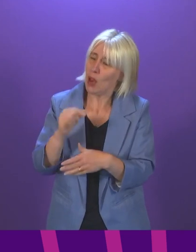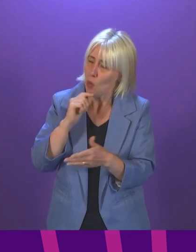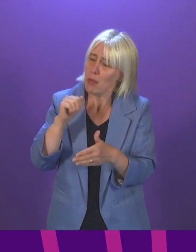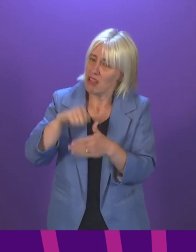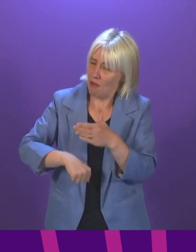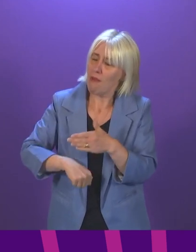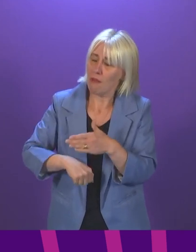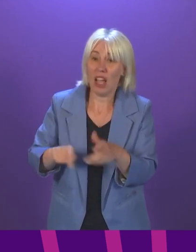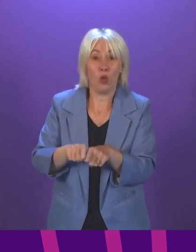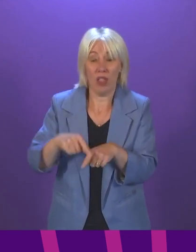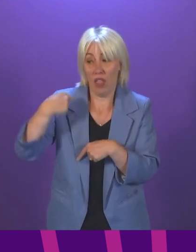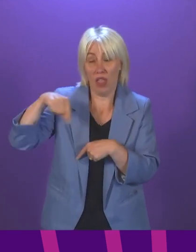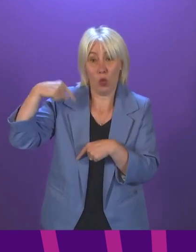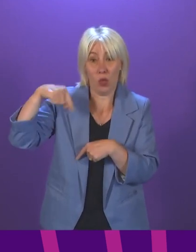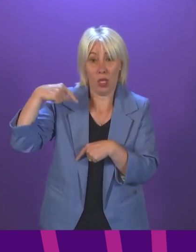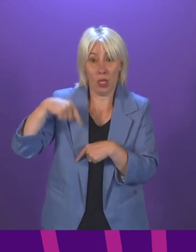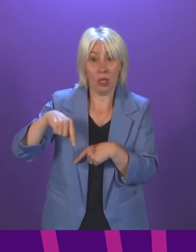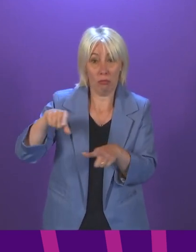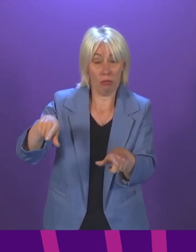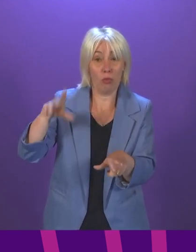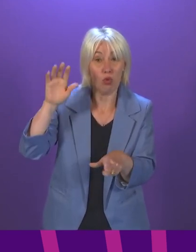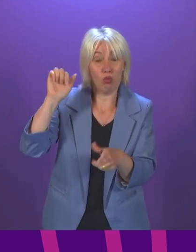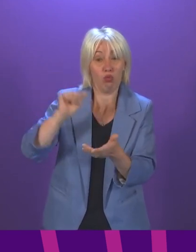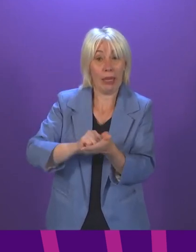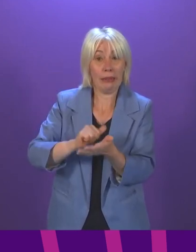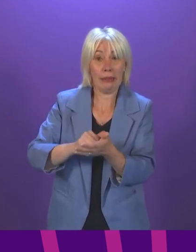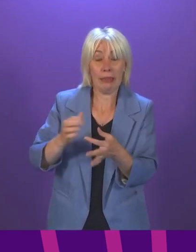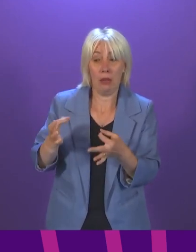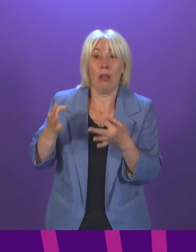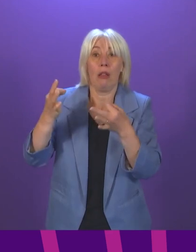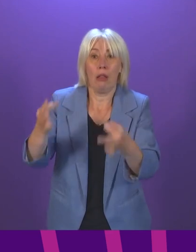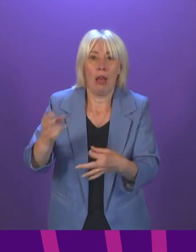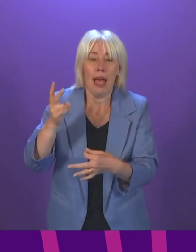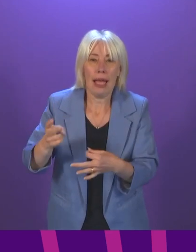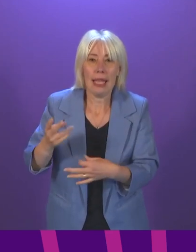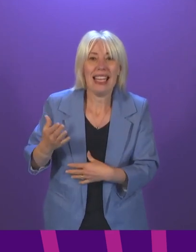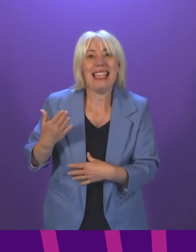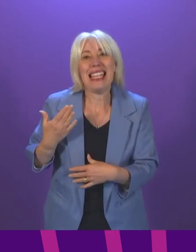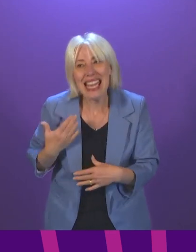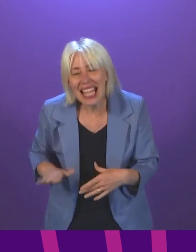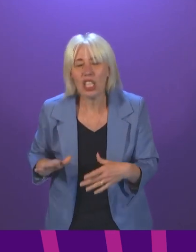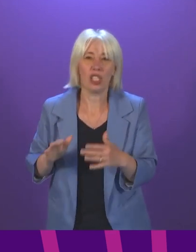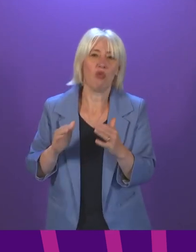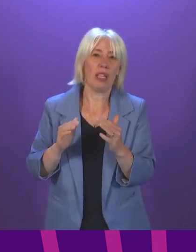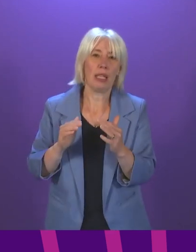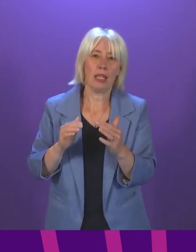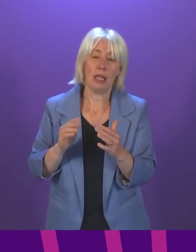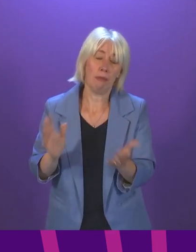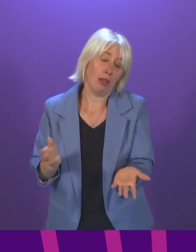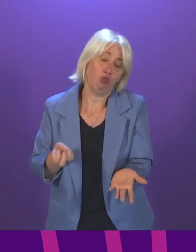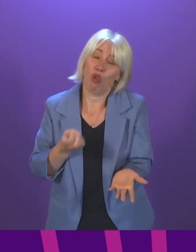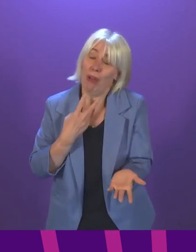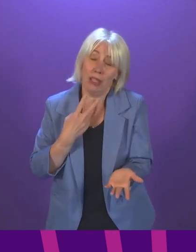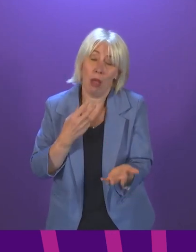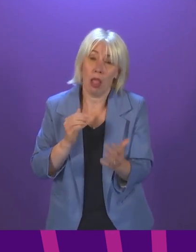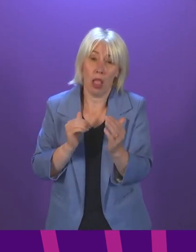Just this week, of course, as the member rightly says, we have seen a further delay to the necessary infrastructure, necessary although deeply regrettable